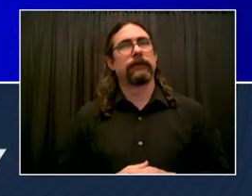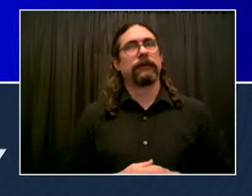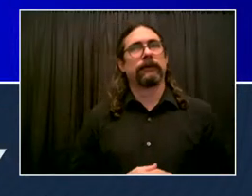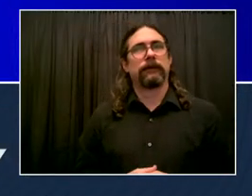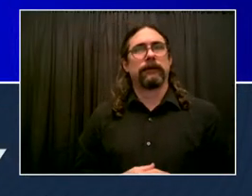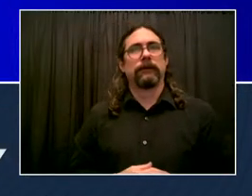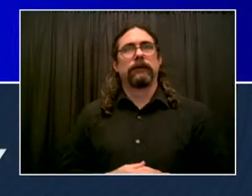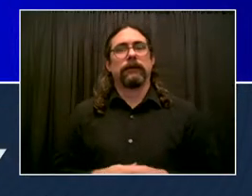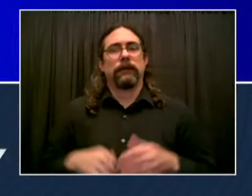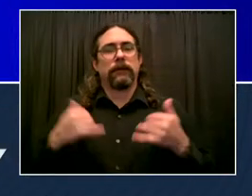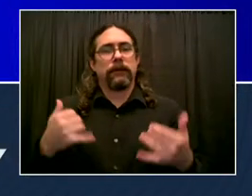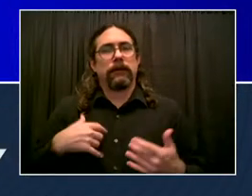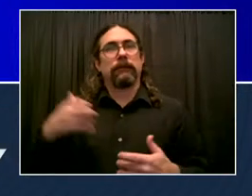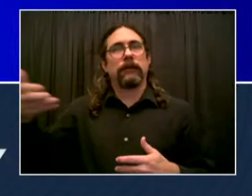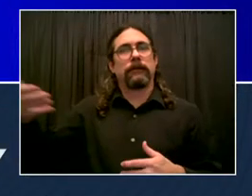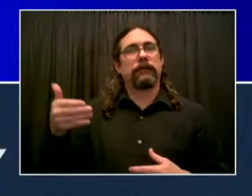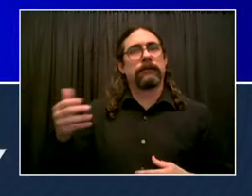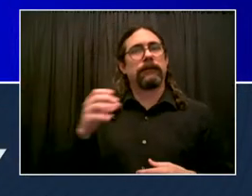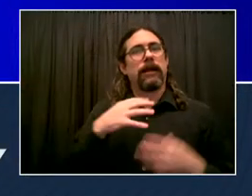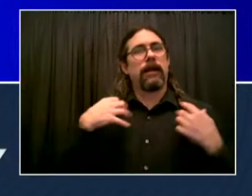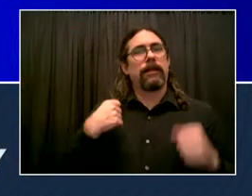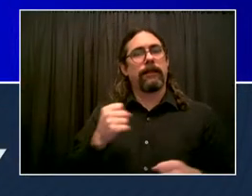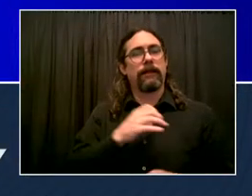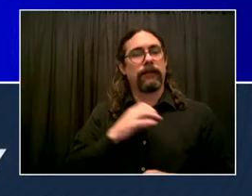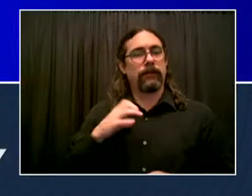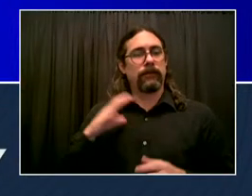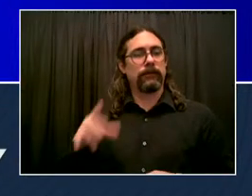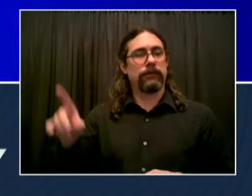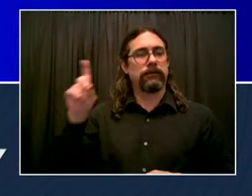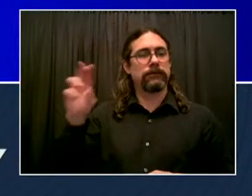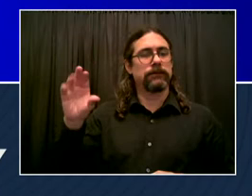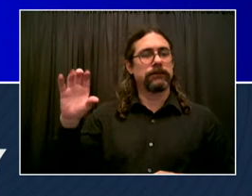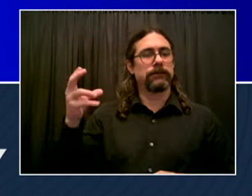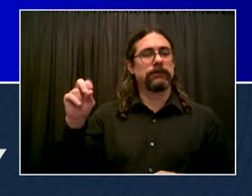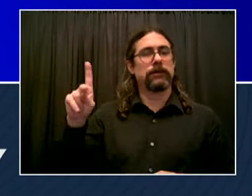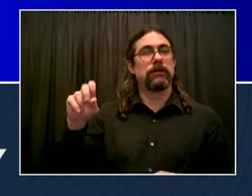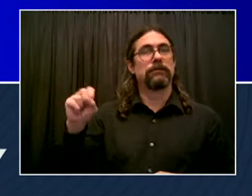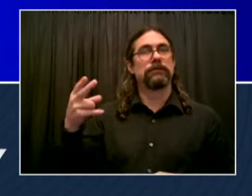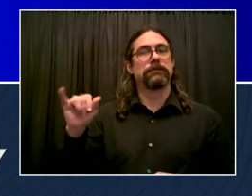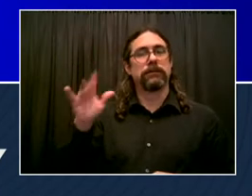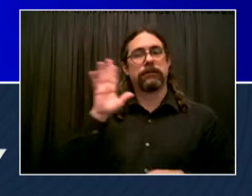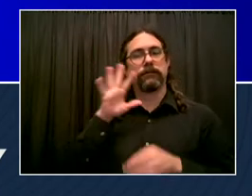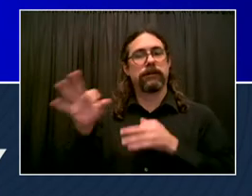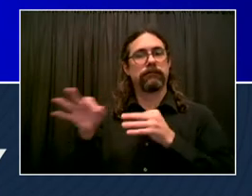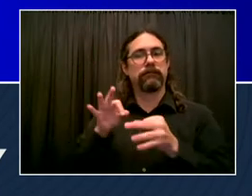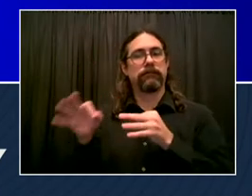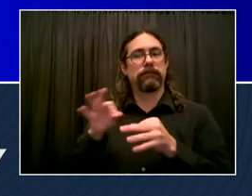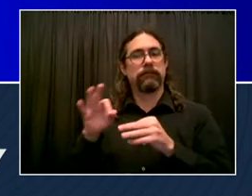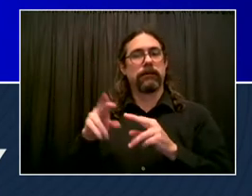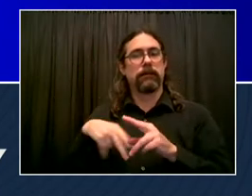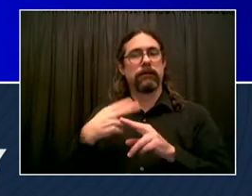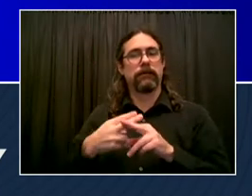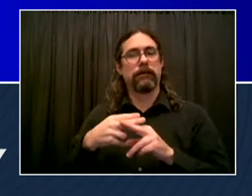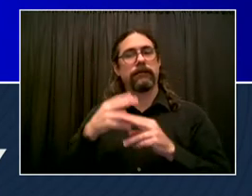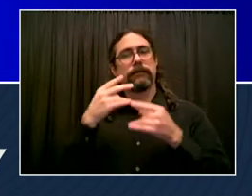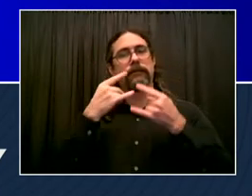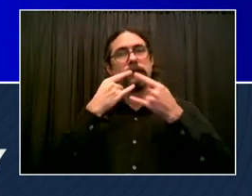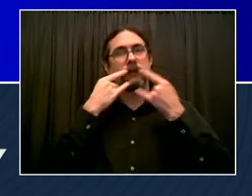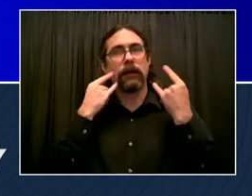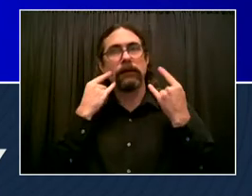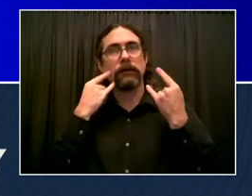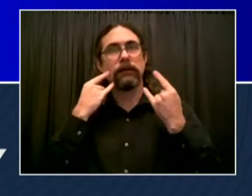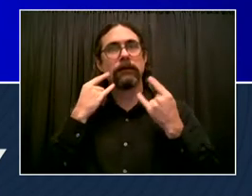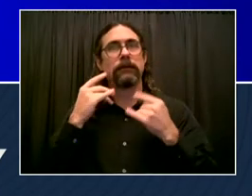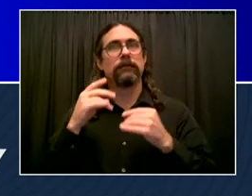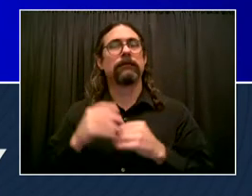throughout. And he, as always, is going to talk about the importance of vaccination, but also a mask advisory reminding people how